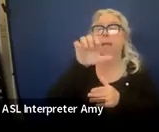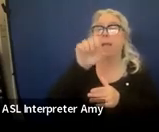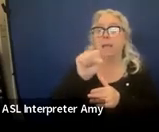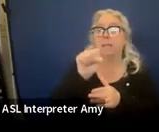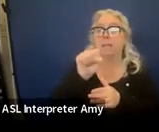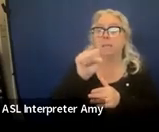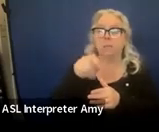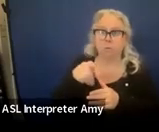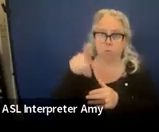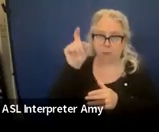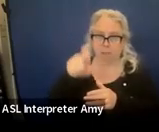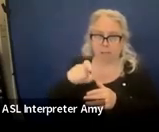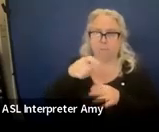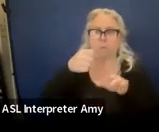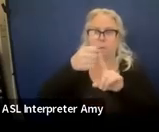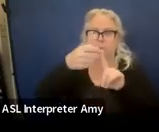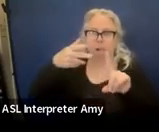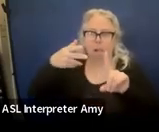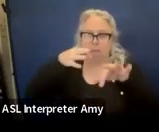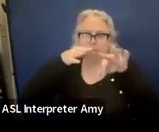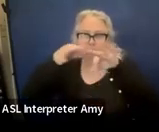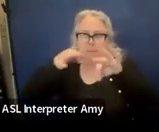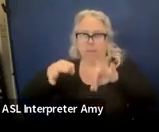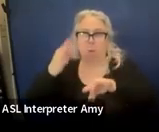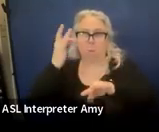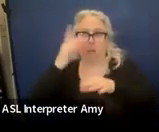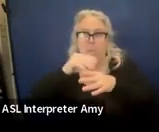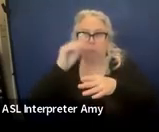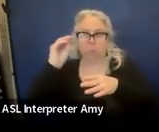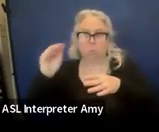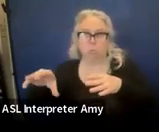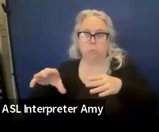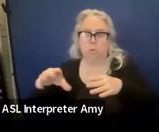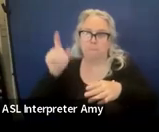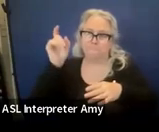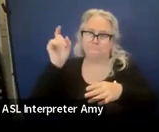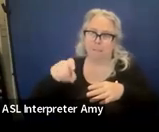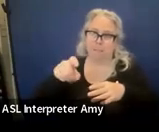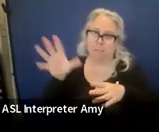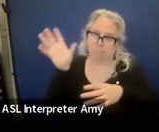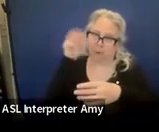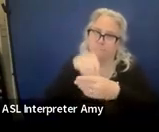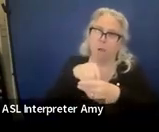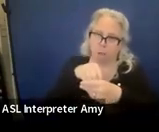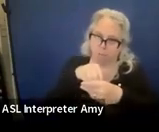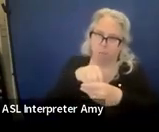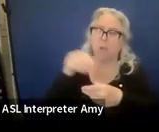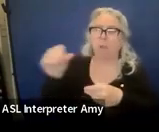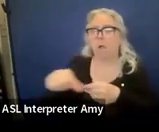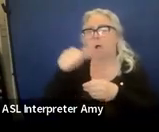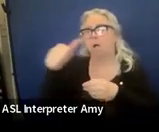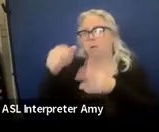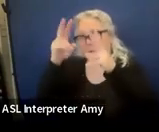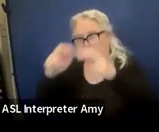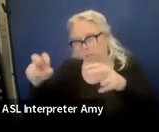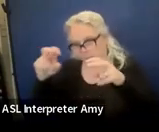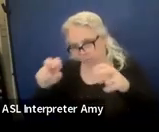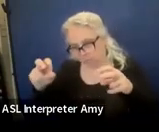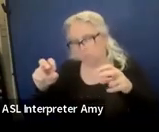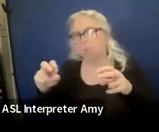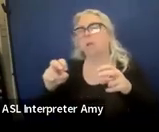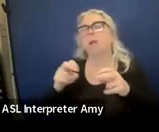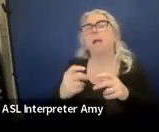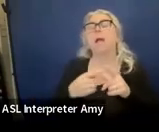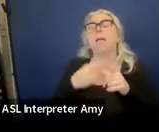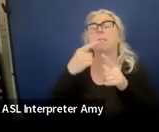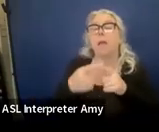an explanation there of why the student must participate in the alternate assessment. And